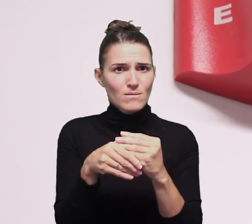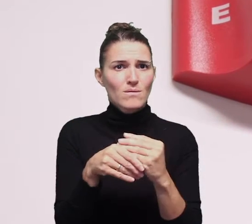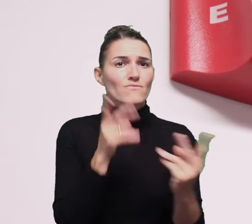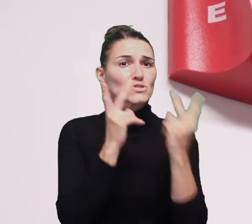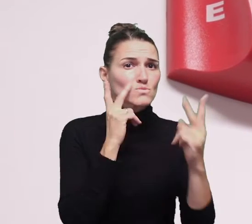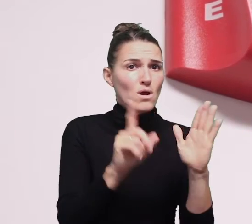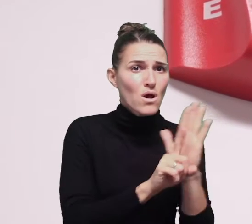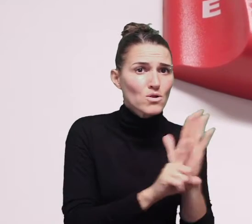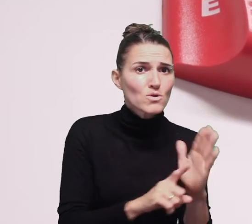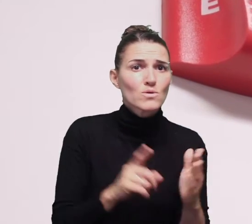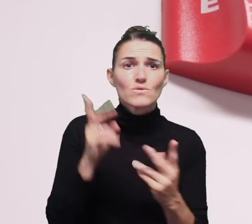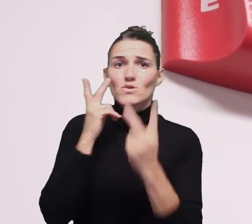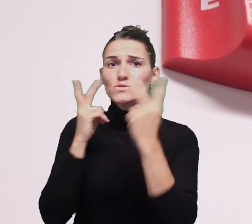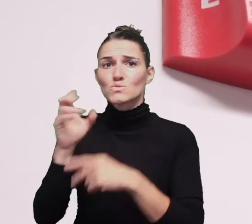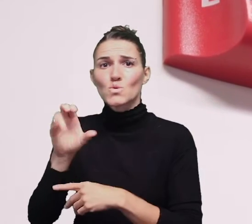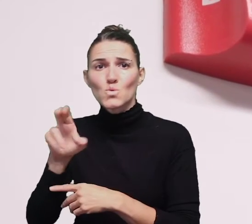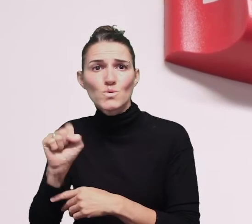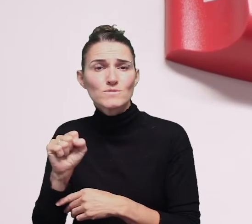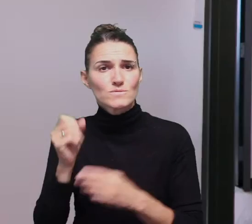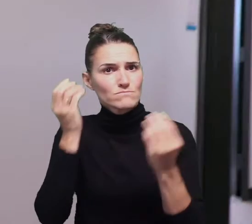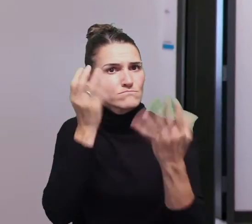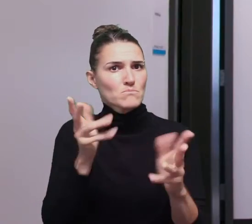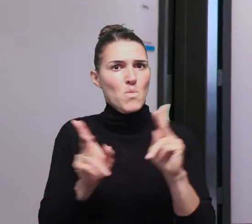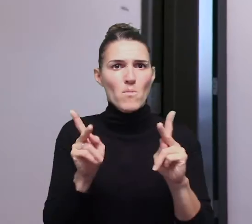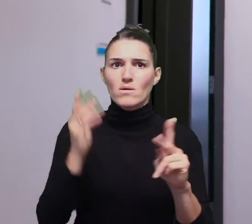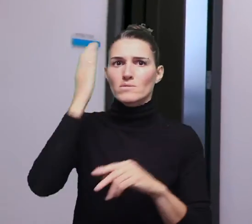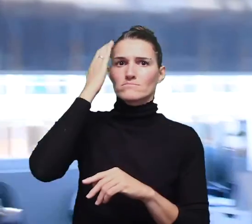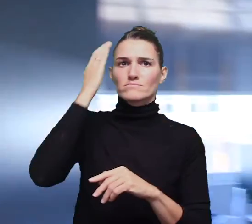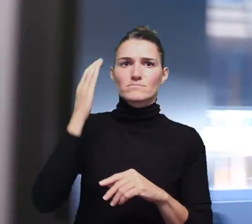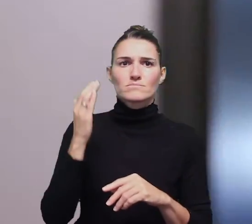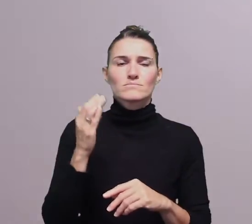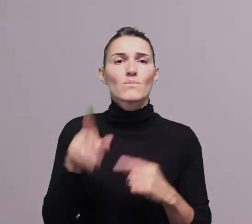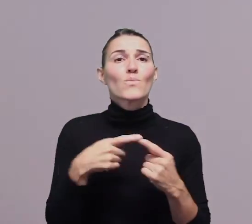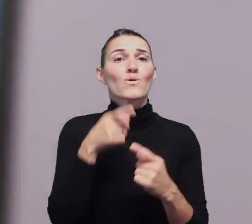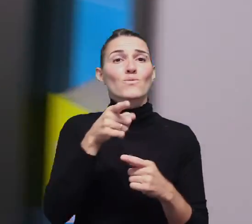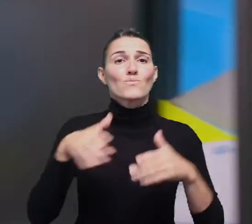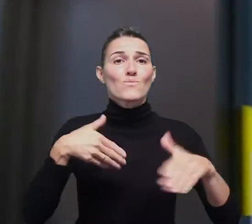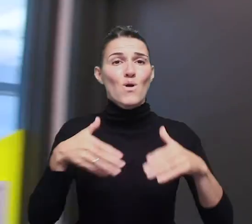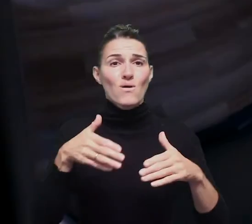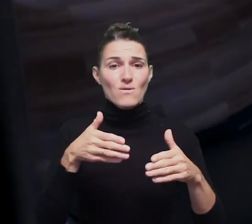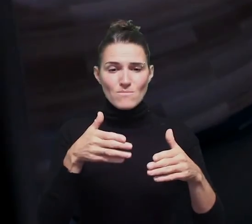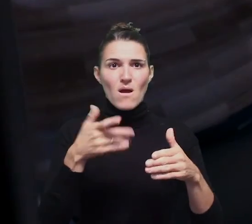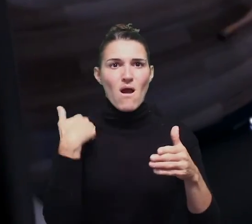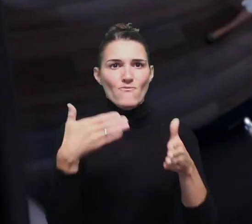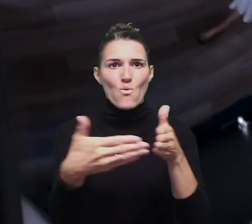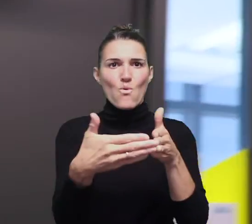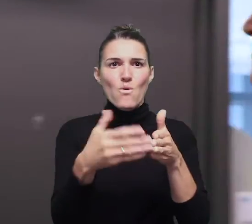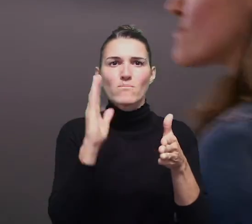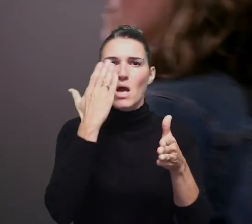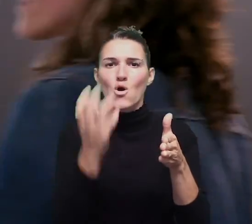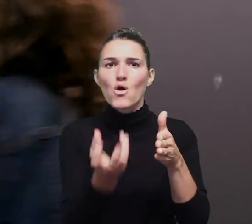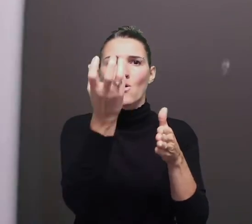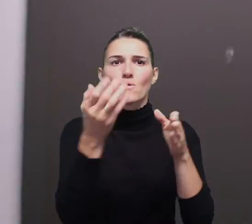visual fire alarms, visual clues, knockers and so forth. Also, when you're walking past a corner, another great visual